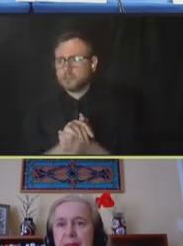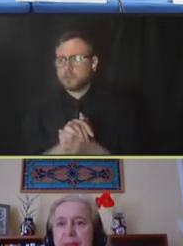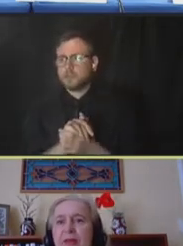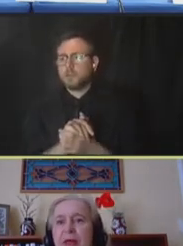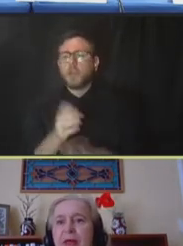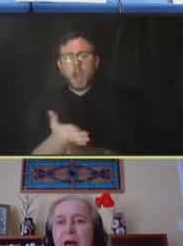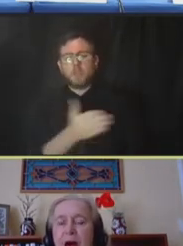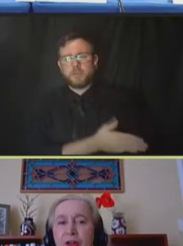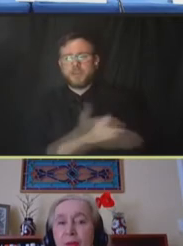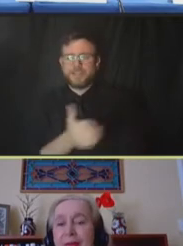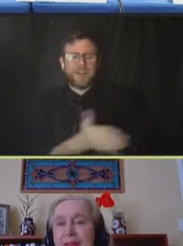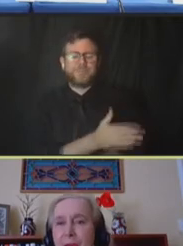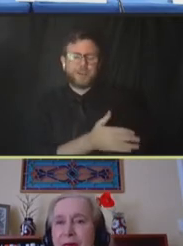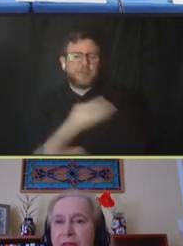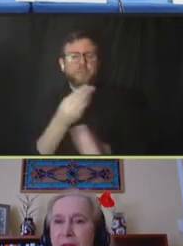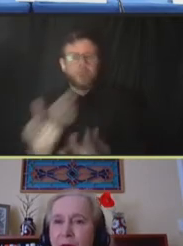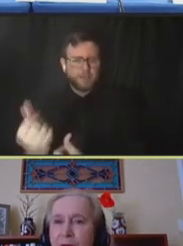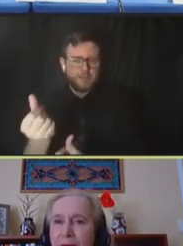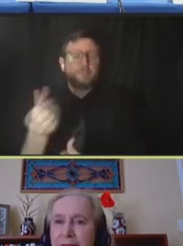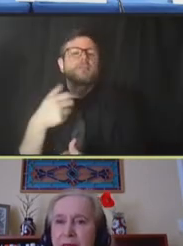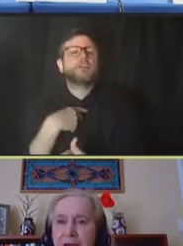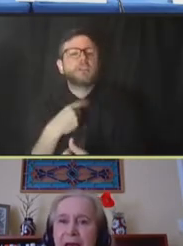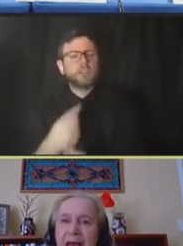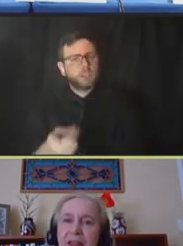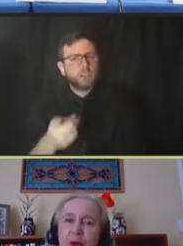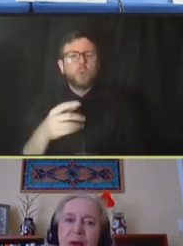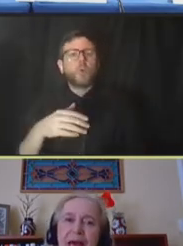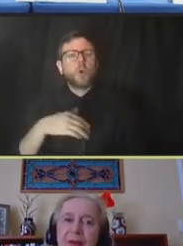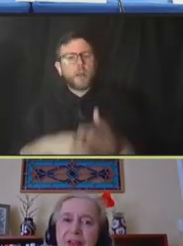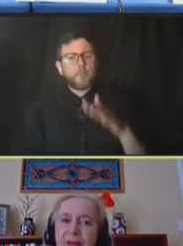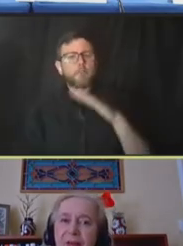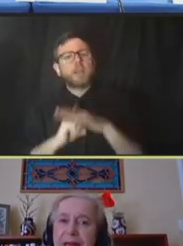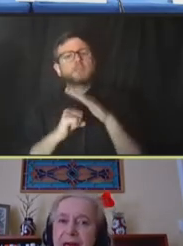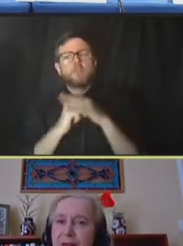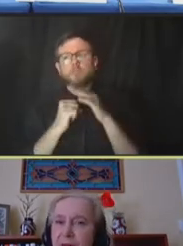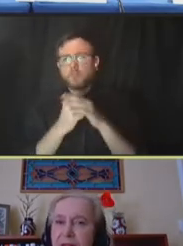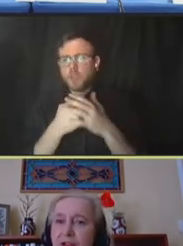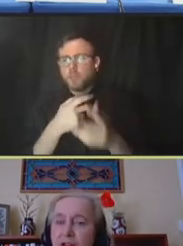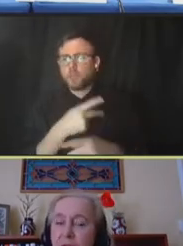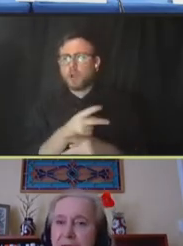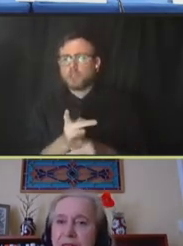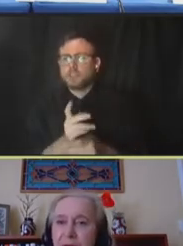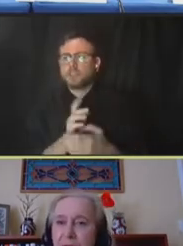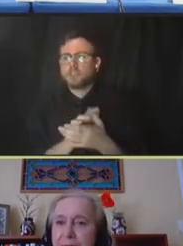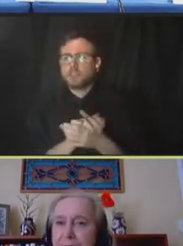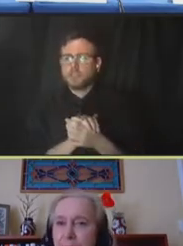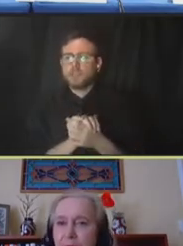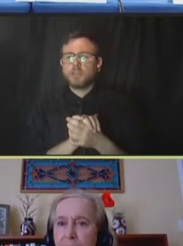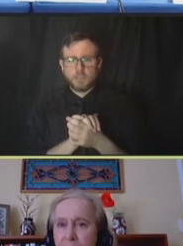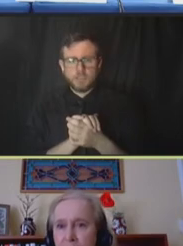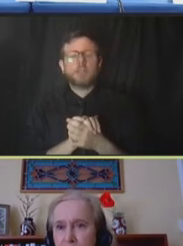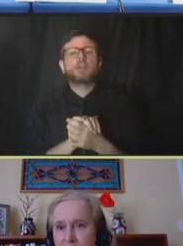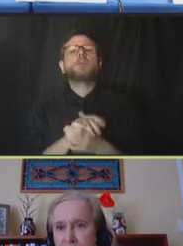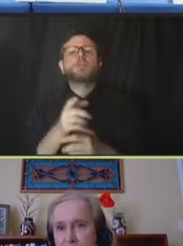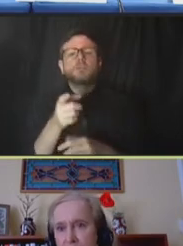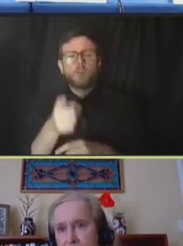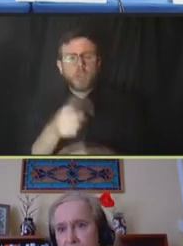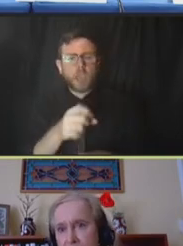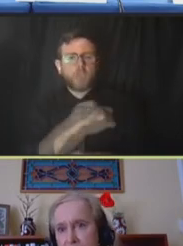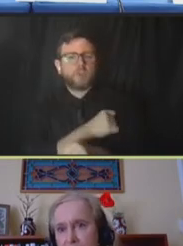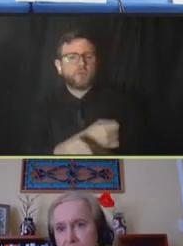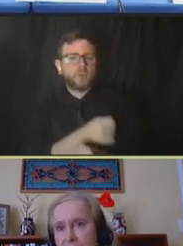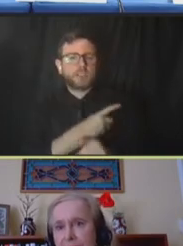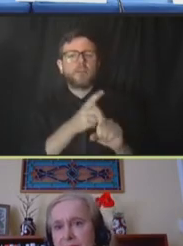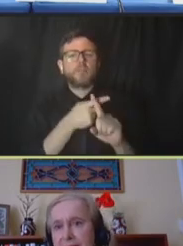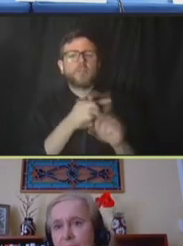minimizing, you're maximizing profits, and you have different kinds of constraints of labor associated with